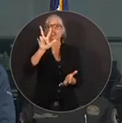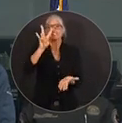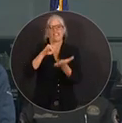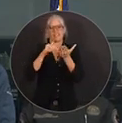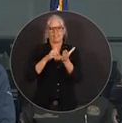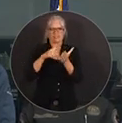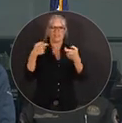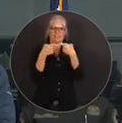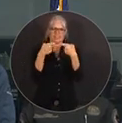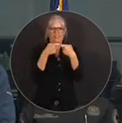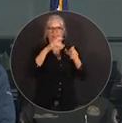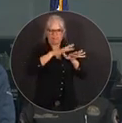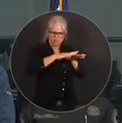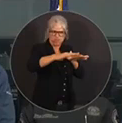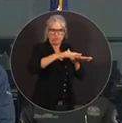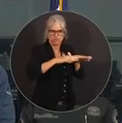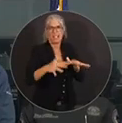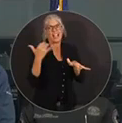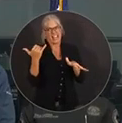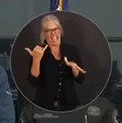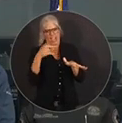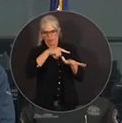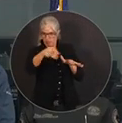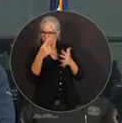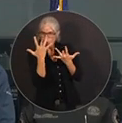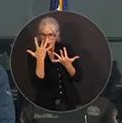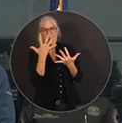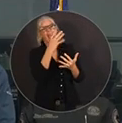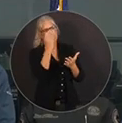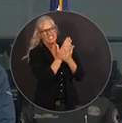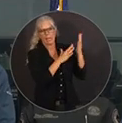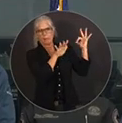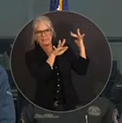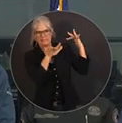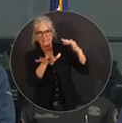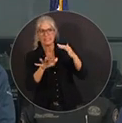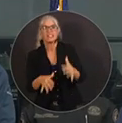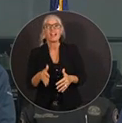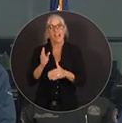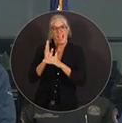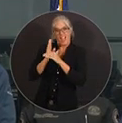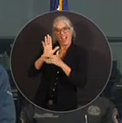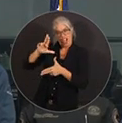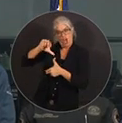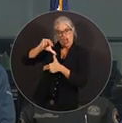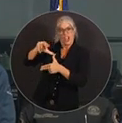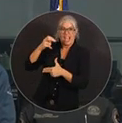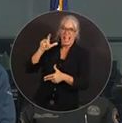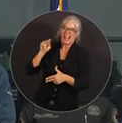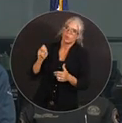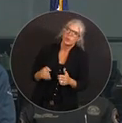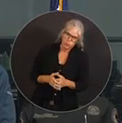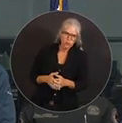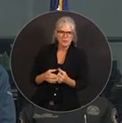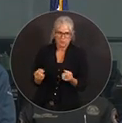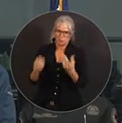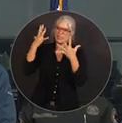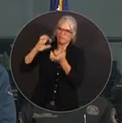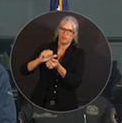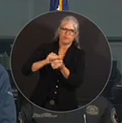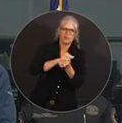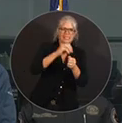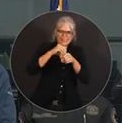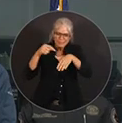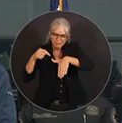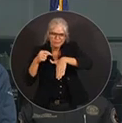or en route to the state of Florida. As most people know, Hurricane Helene left a lot of damage in some of our neighboring states. And there have been a